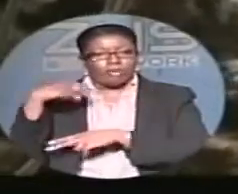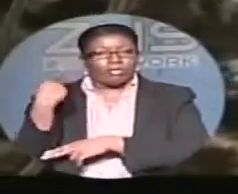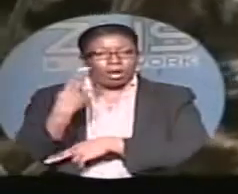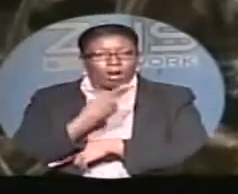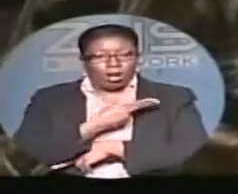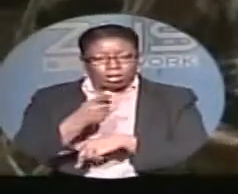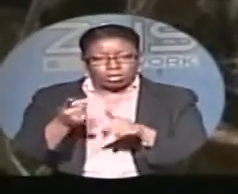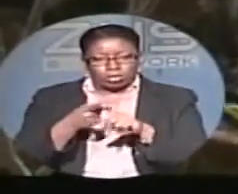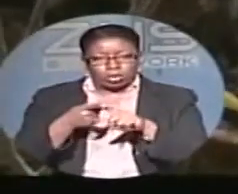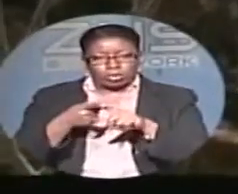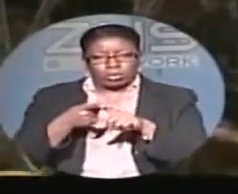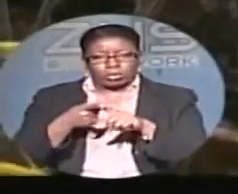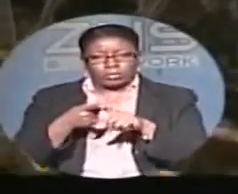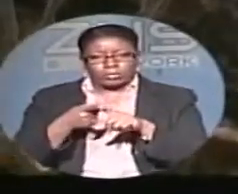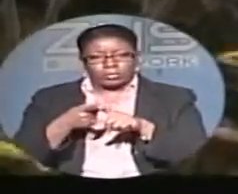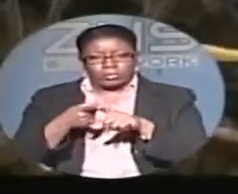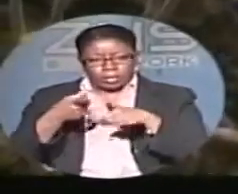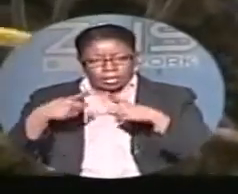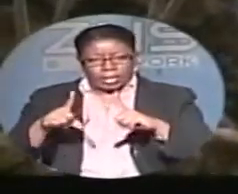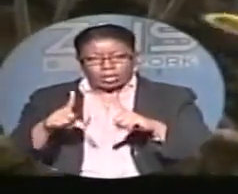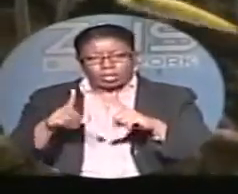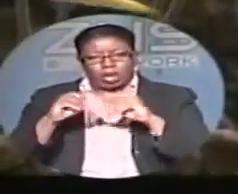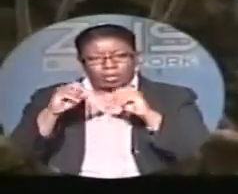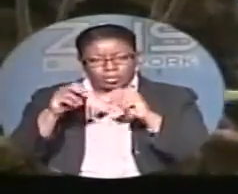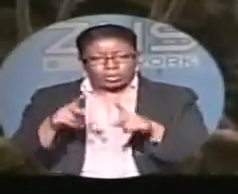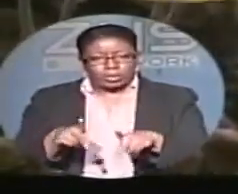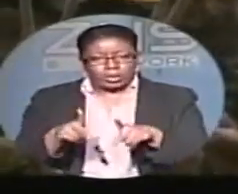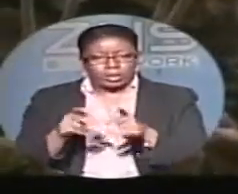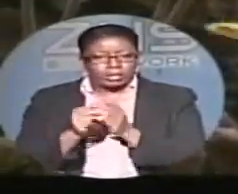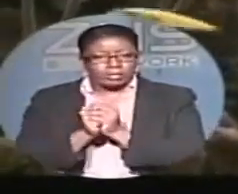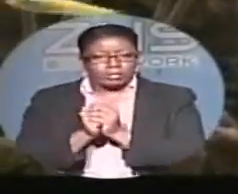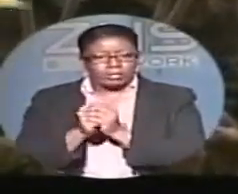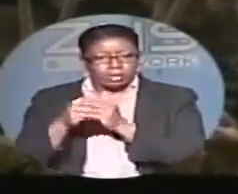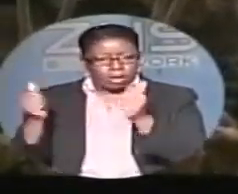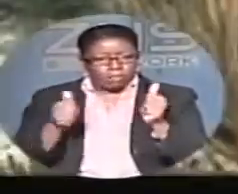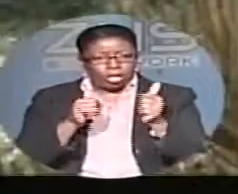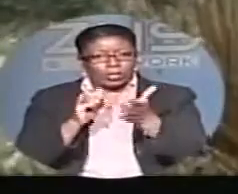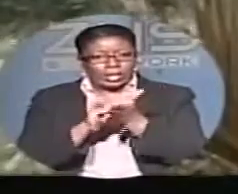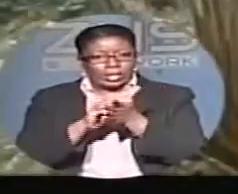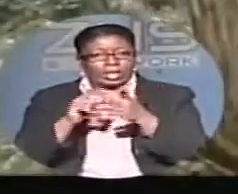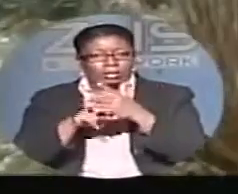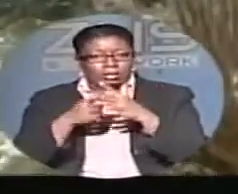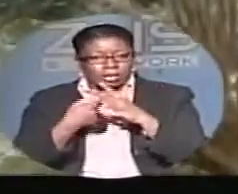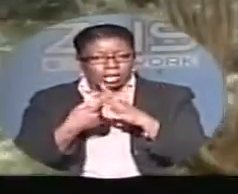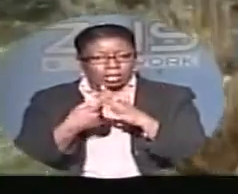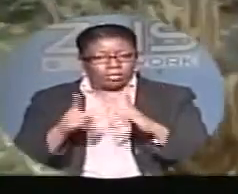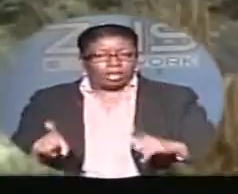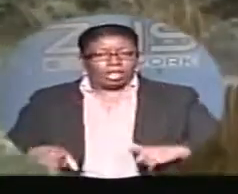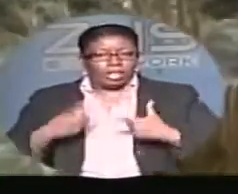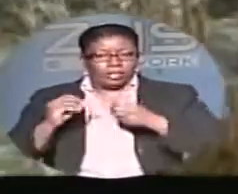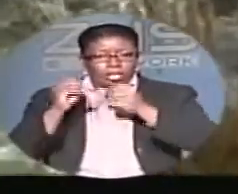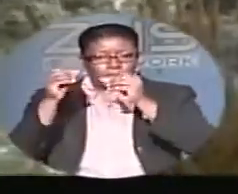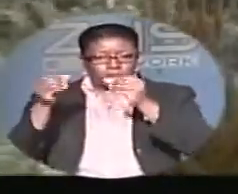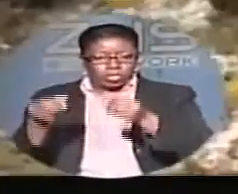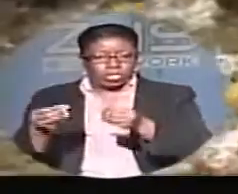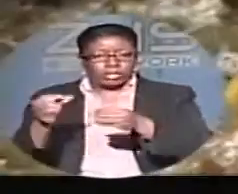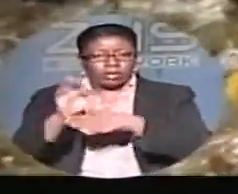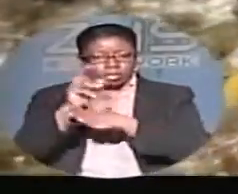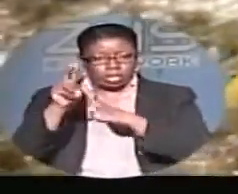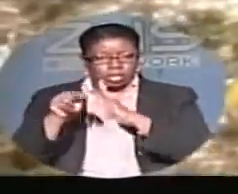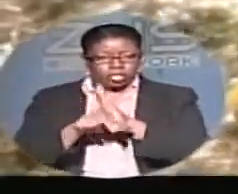leverage those types of opportunities. Following the official launch of Living Oceans Foundation Global